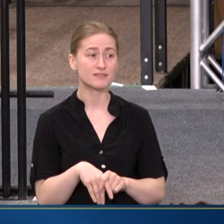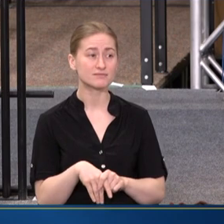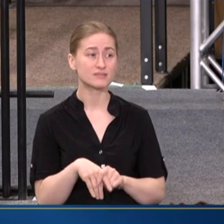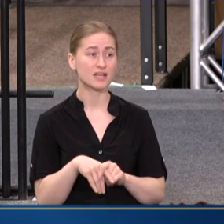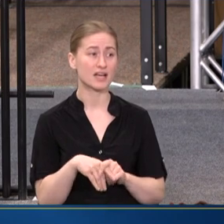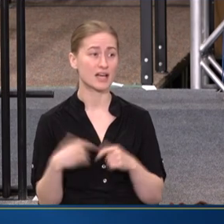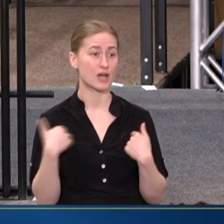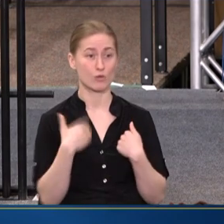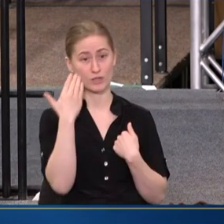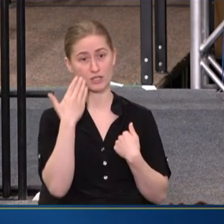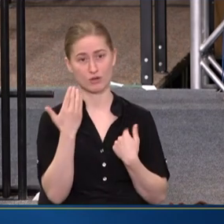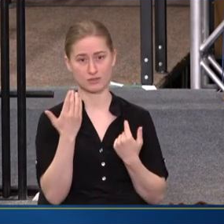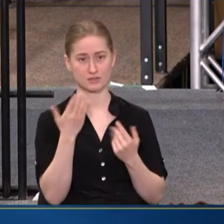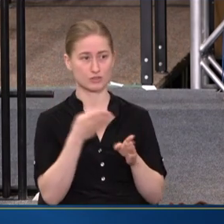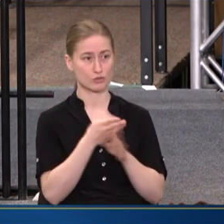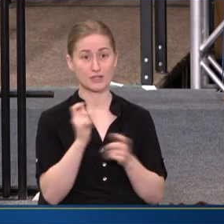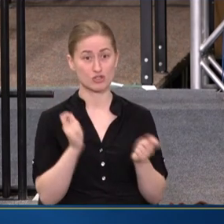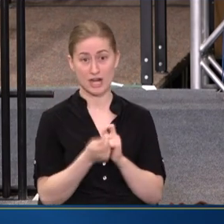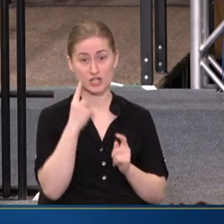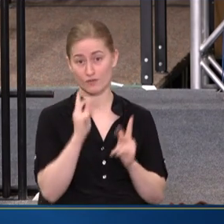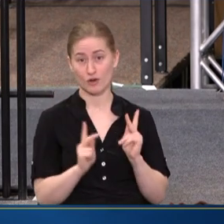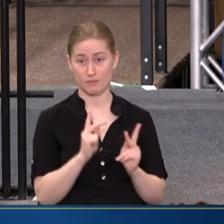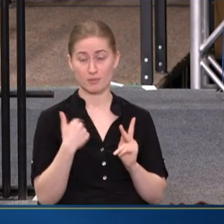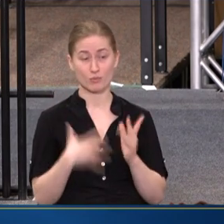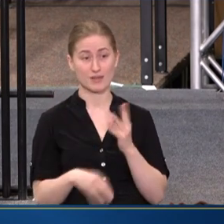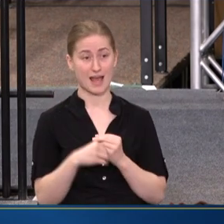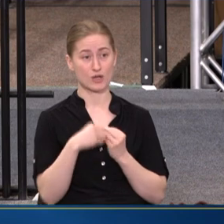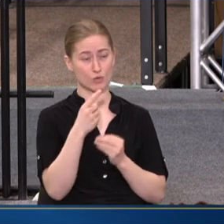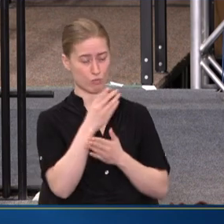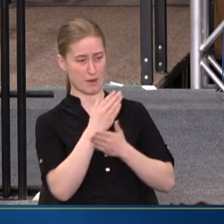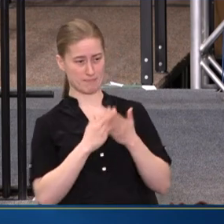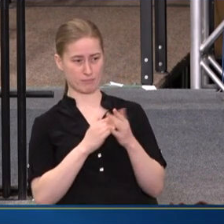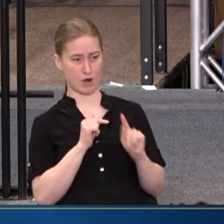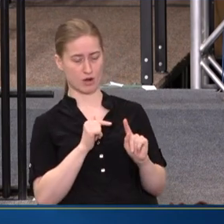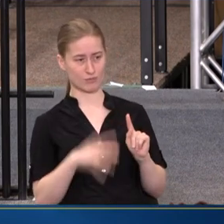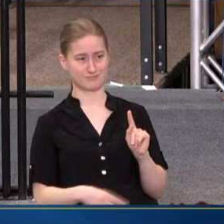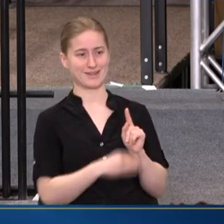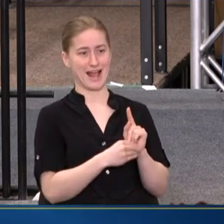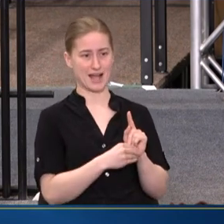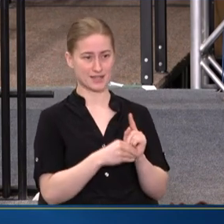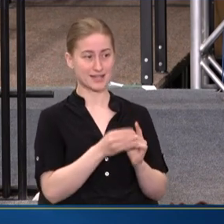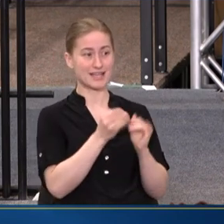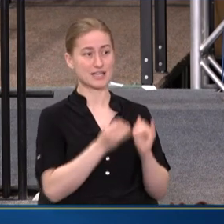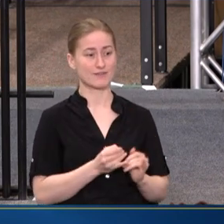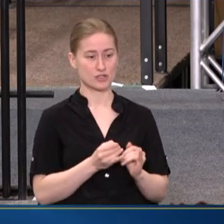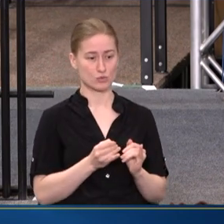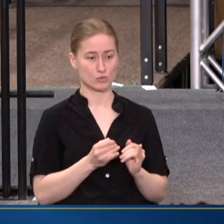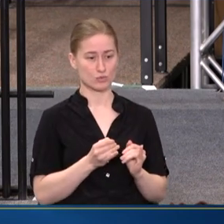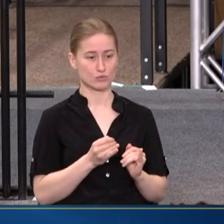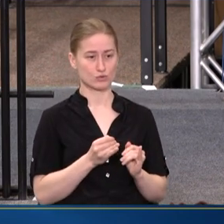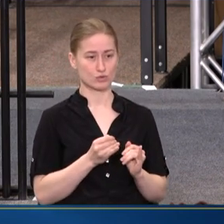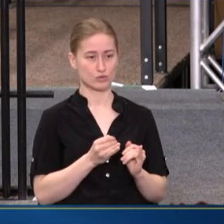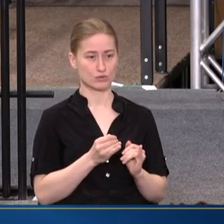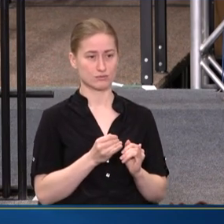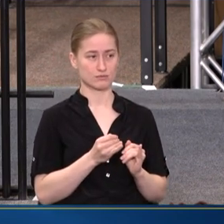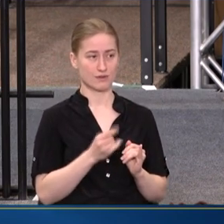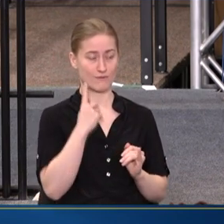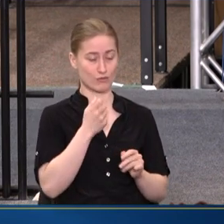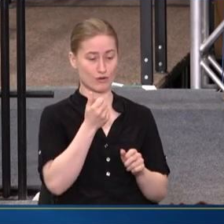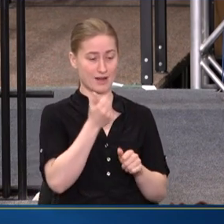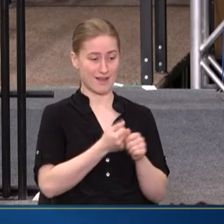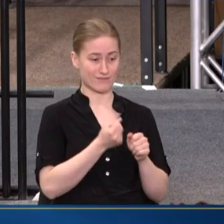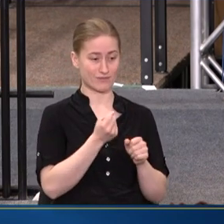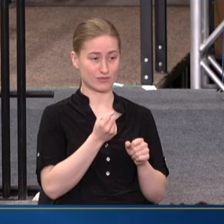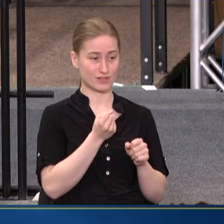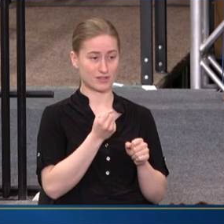WE KNOW IT'S CAREER-CHANGING FOR FOLKS. WE ADDED ONE PIECE TO IT THAT INDIVIDUALS CONTINUE TO, FOR EACH YEAR THEY'RE